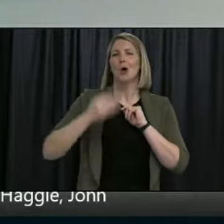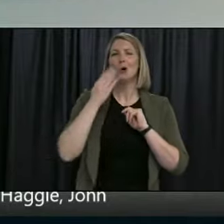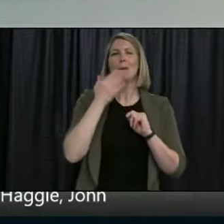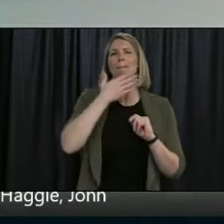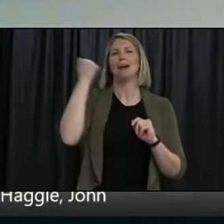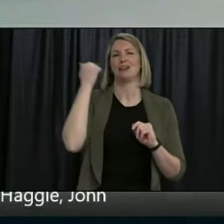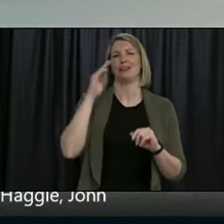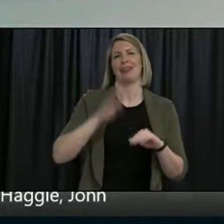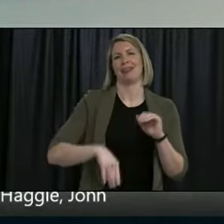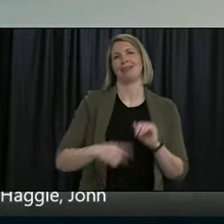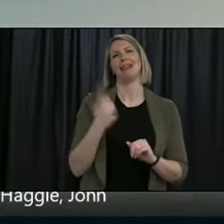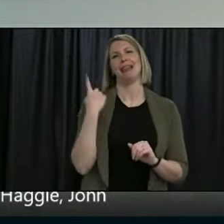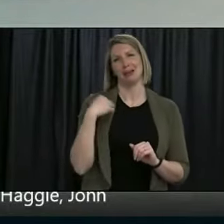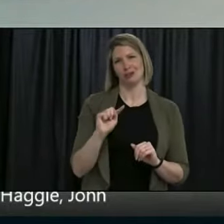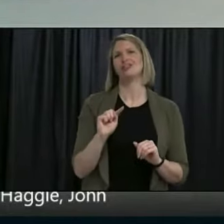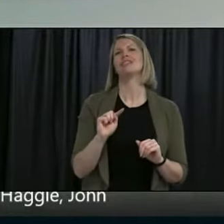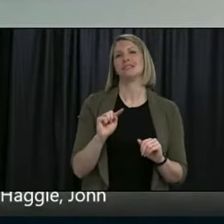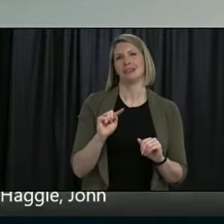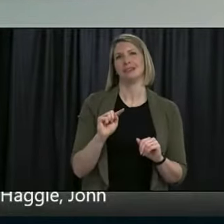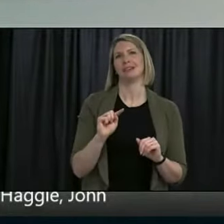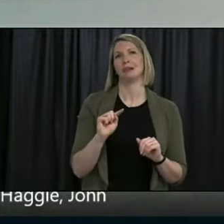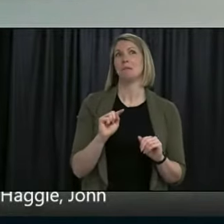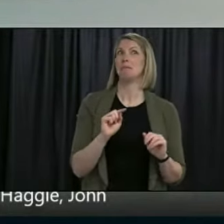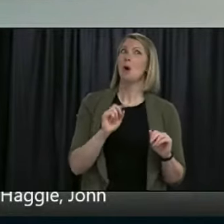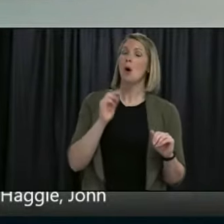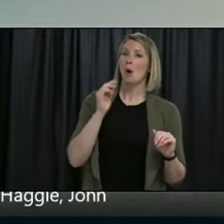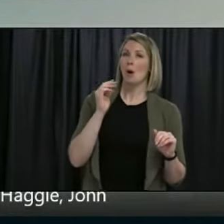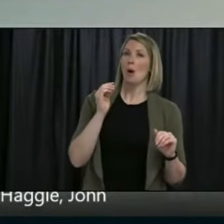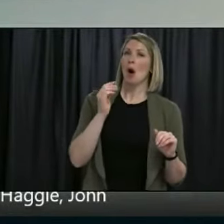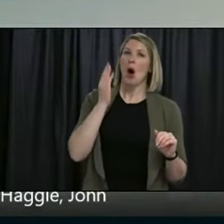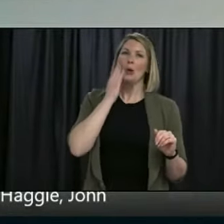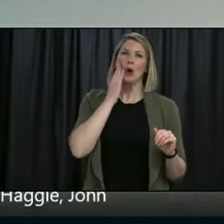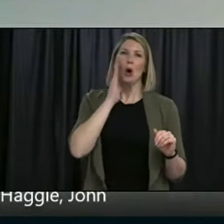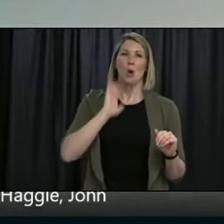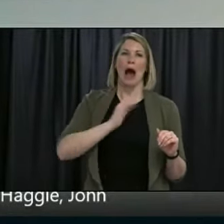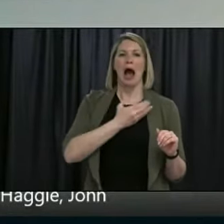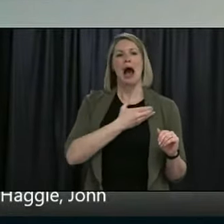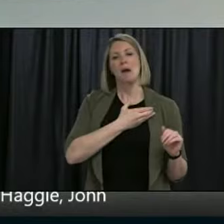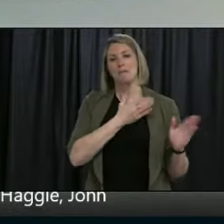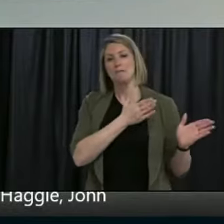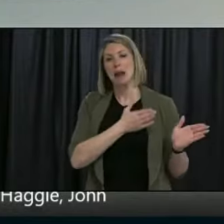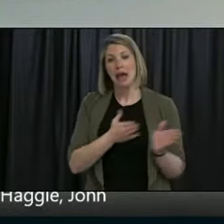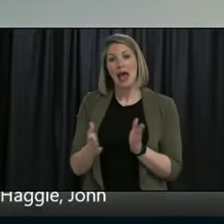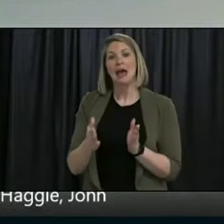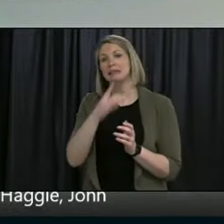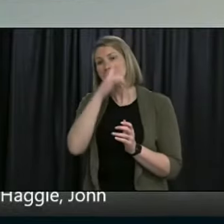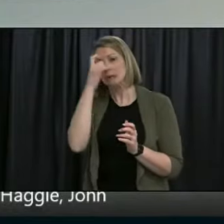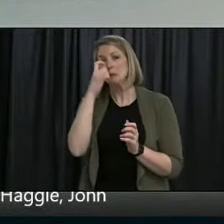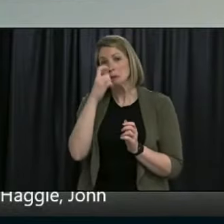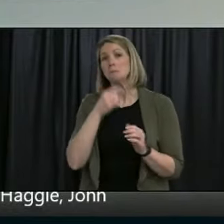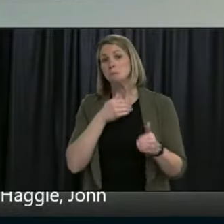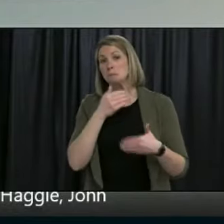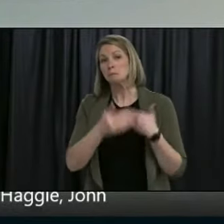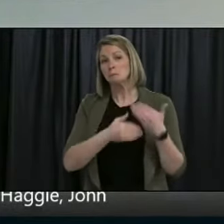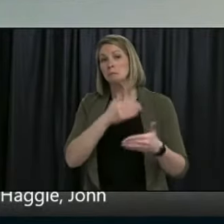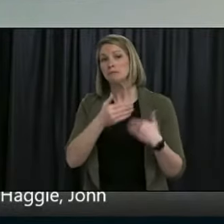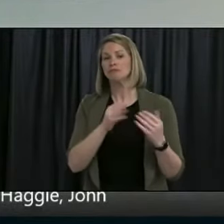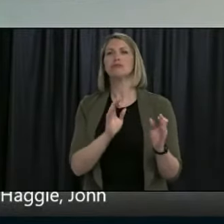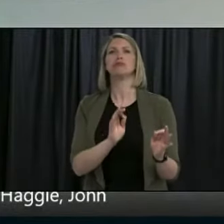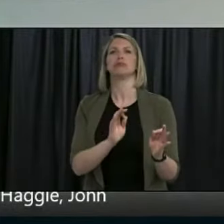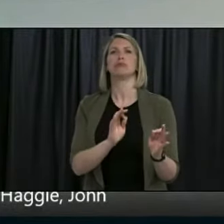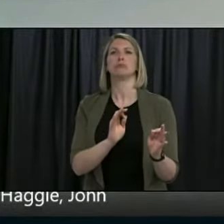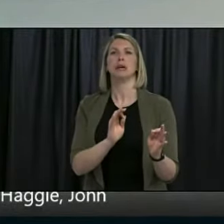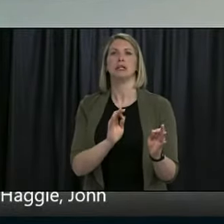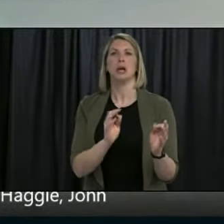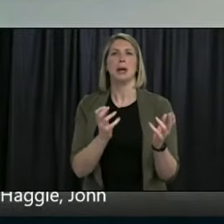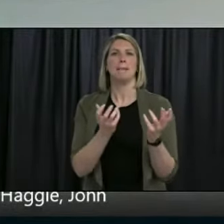probably be able to start around the usual time as long as these trends continue. I think it is a testament to